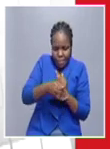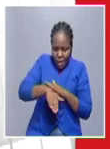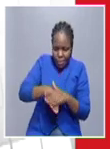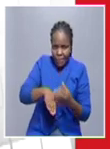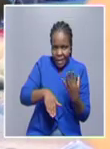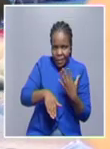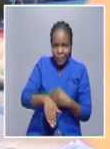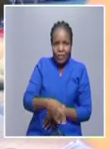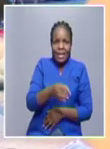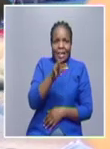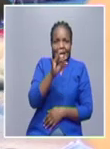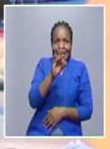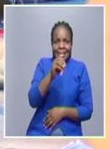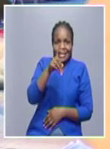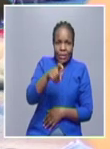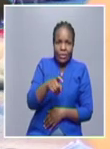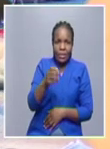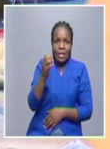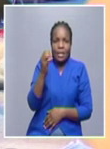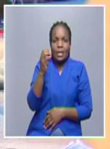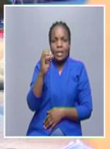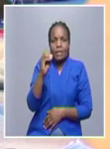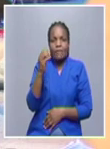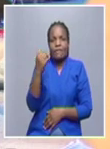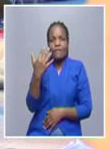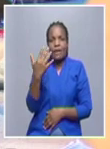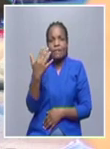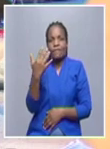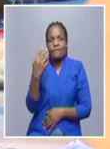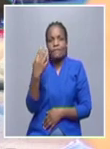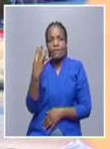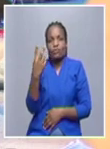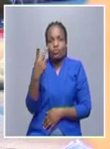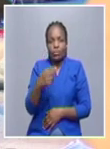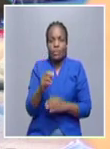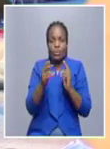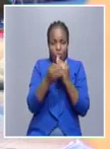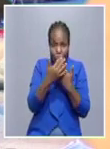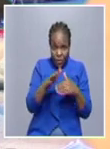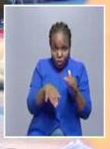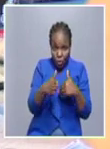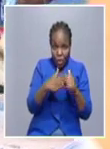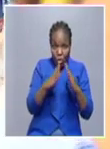,542. Those discharged from quarantine, 79